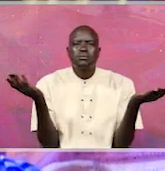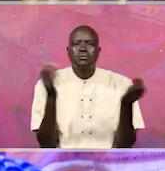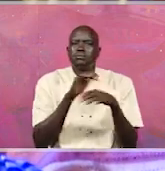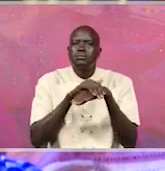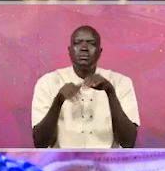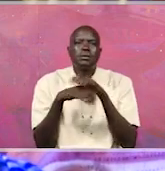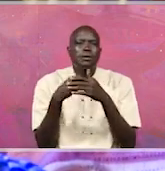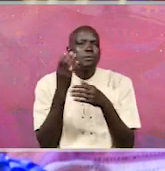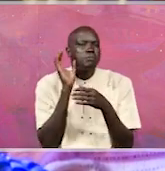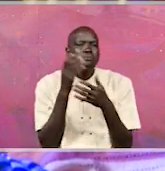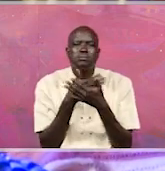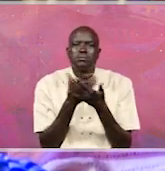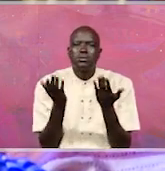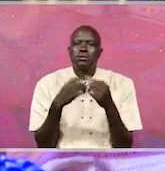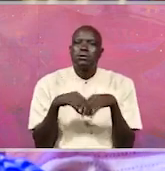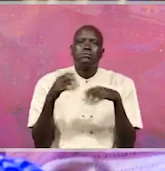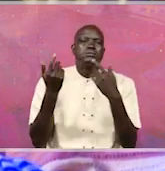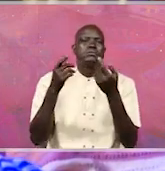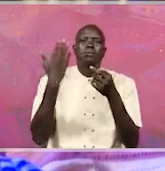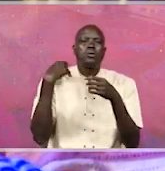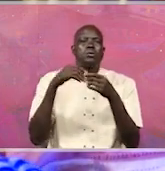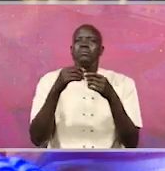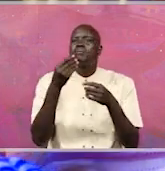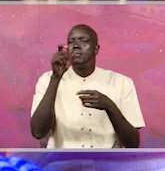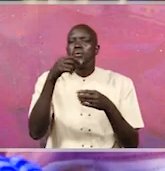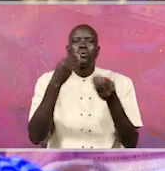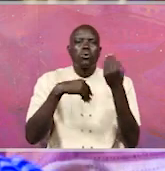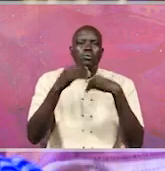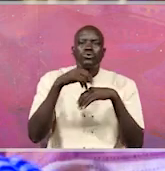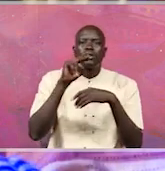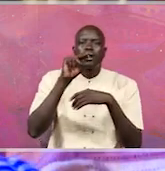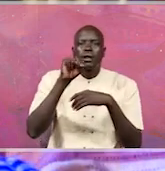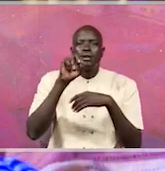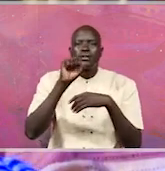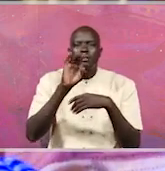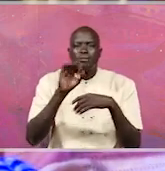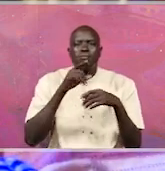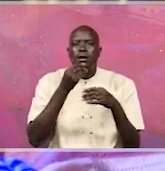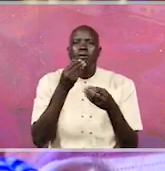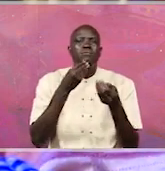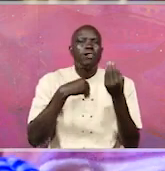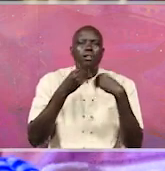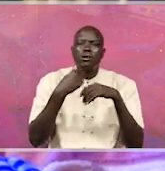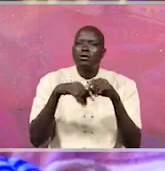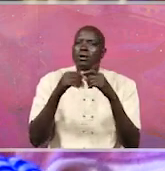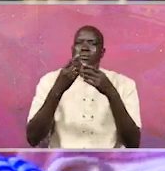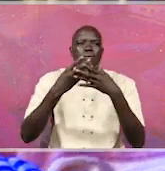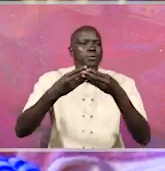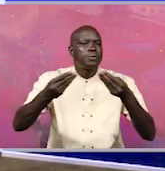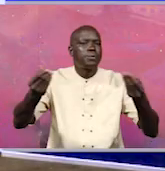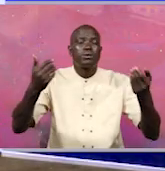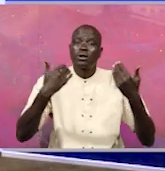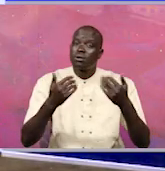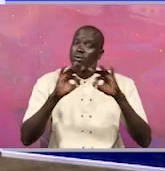the other guys, they just set them free. They went and our families remained suffering till today. So,